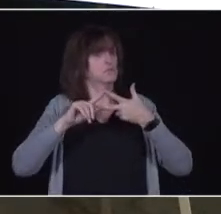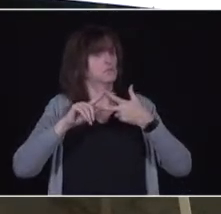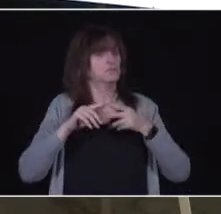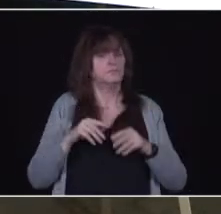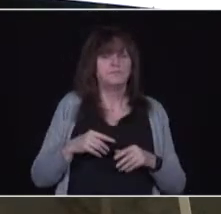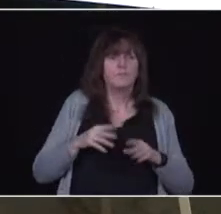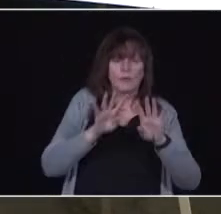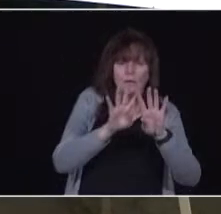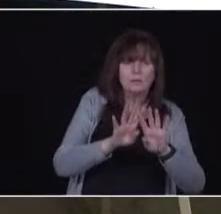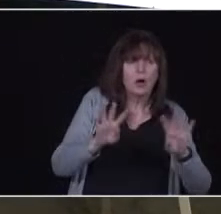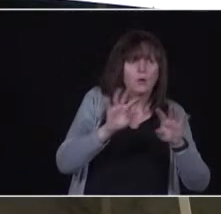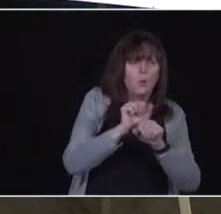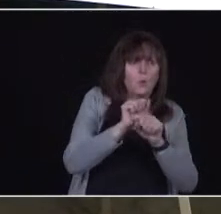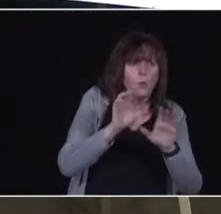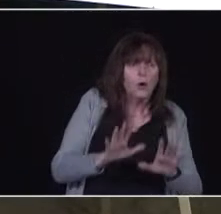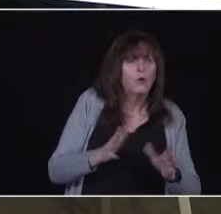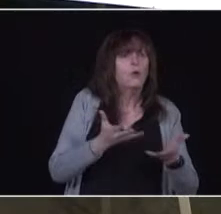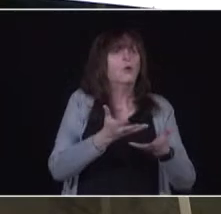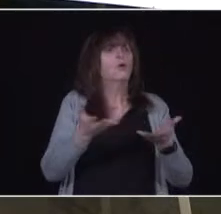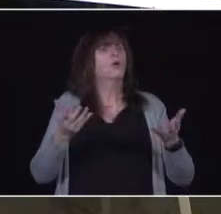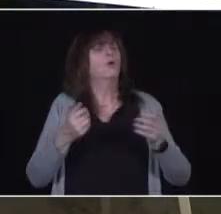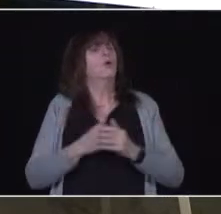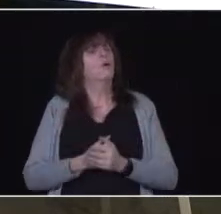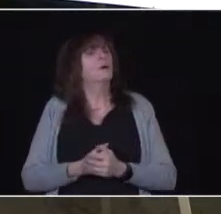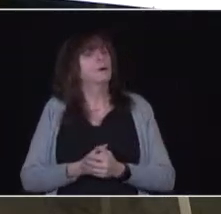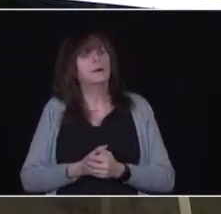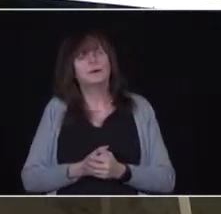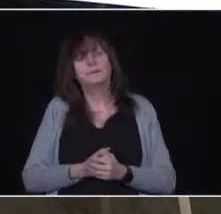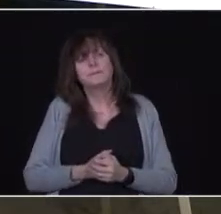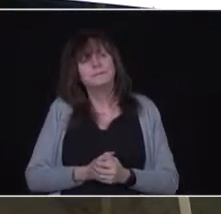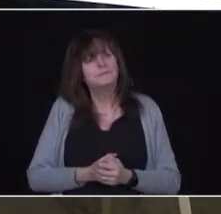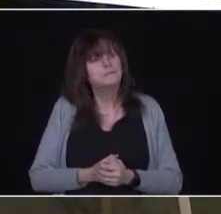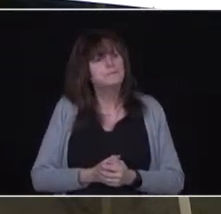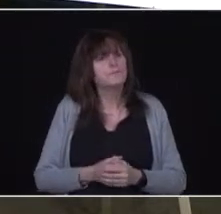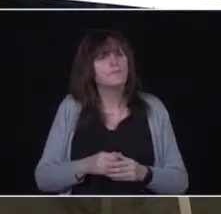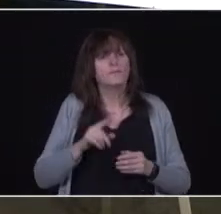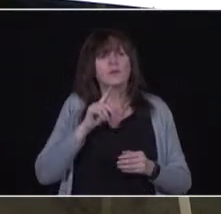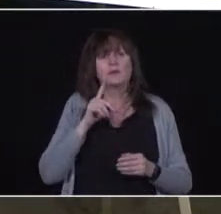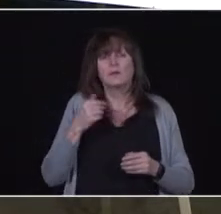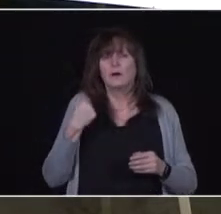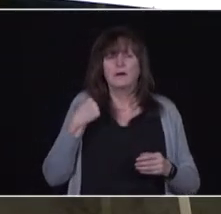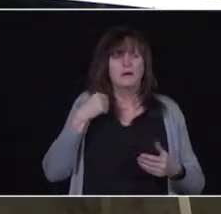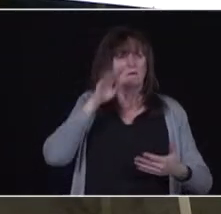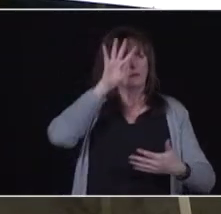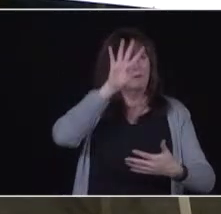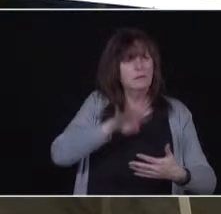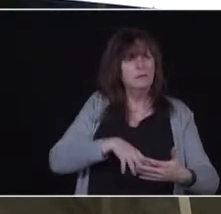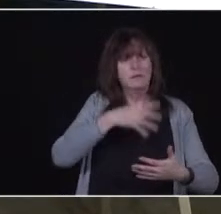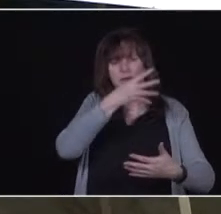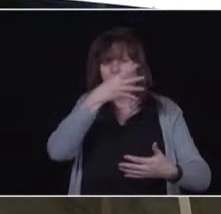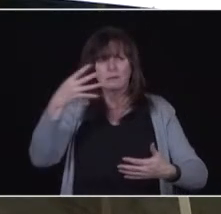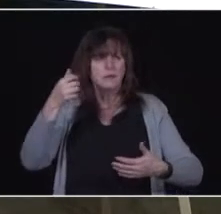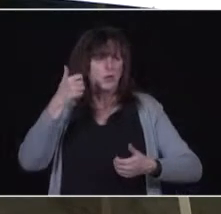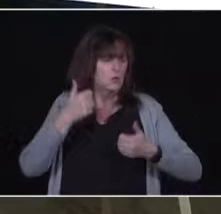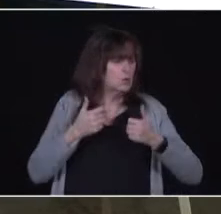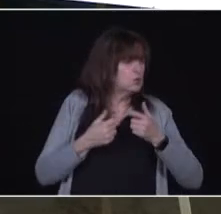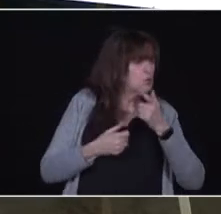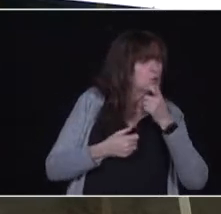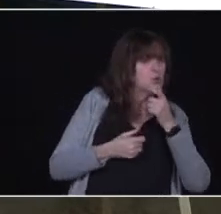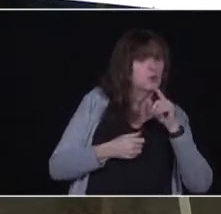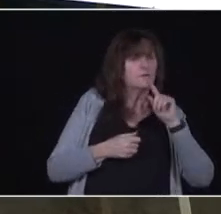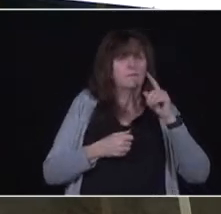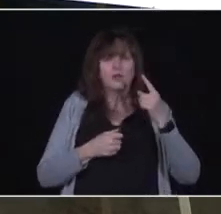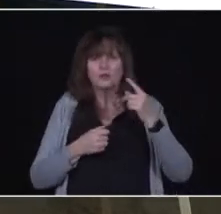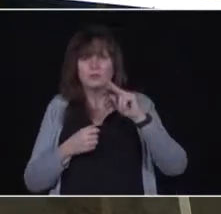those last three priorities, there is a breakdown and a matrix of which one should go first in the chute for vaccines. That work is